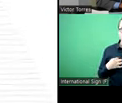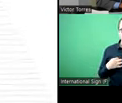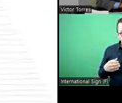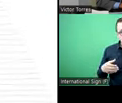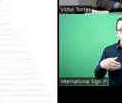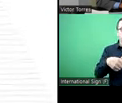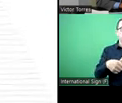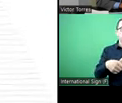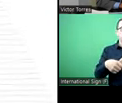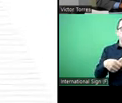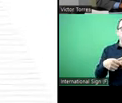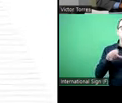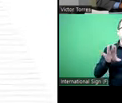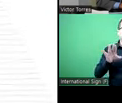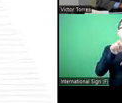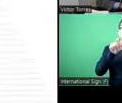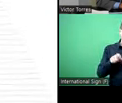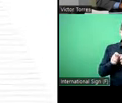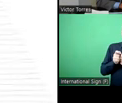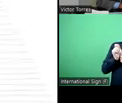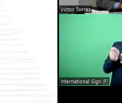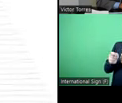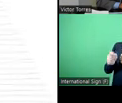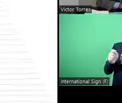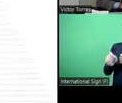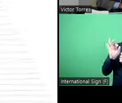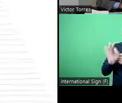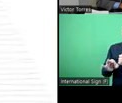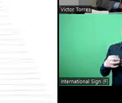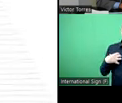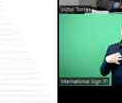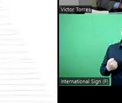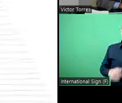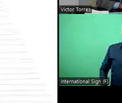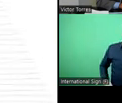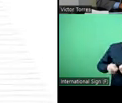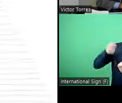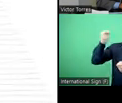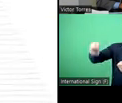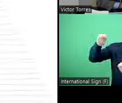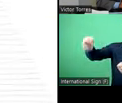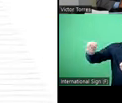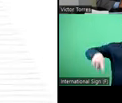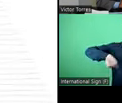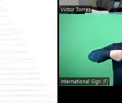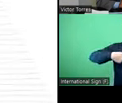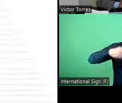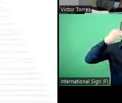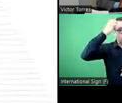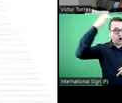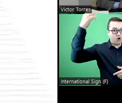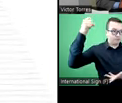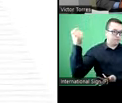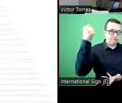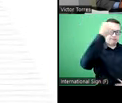private sector participates in prepaid expenditure, and also, it also